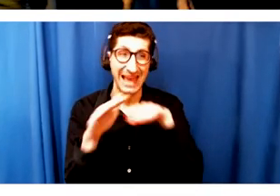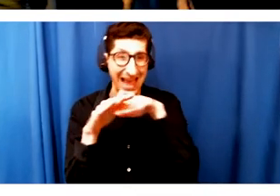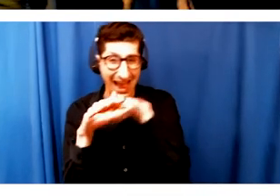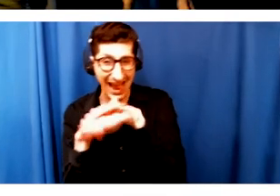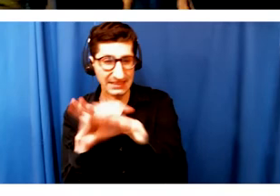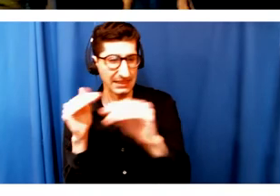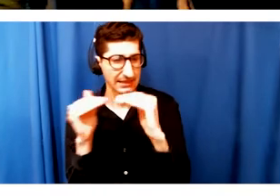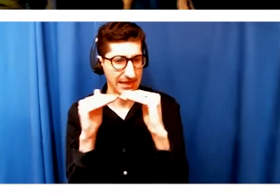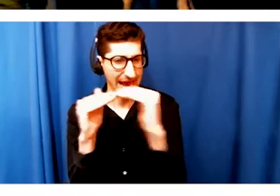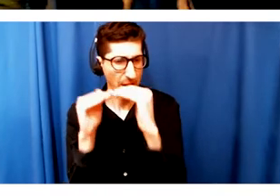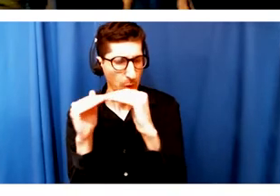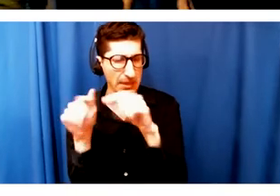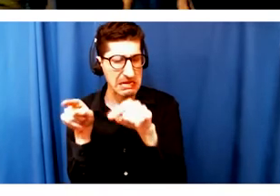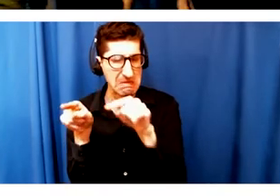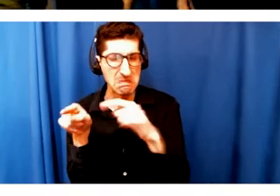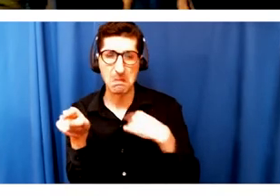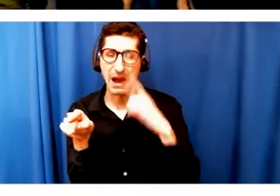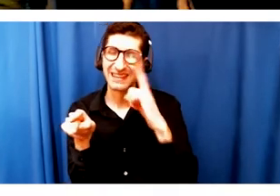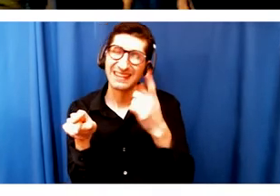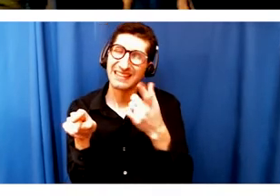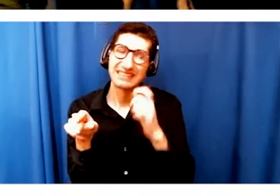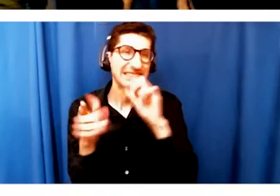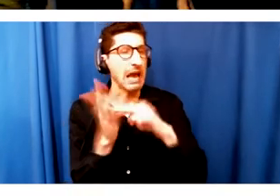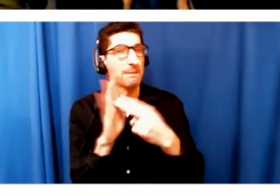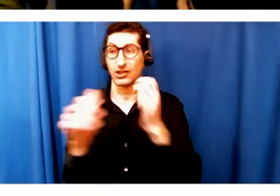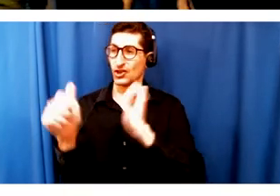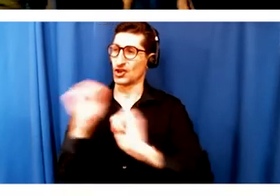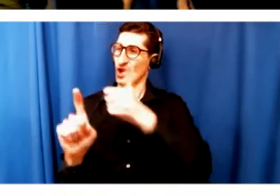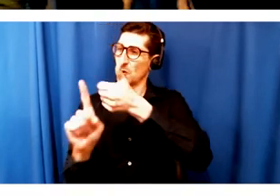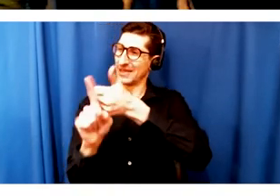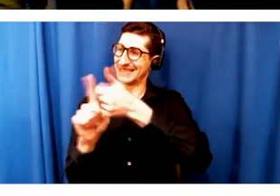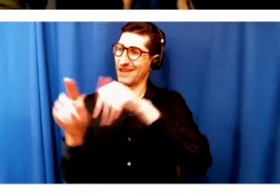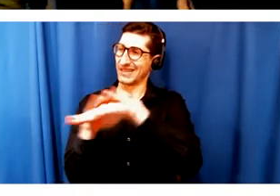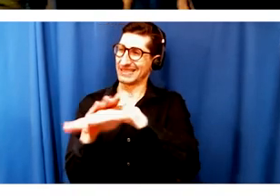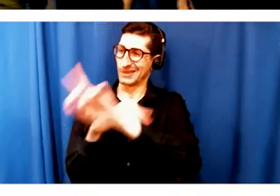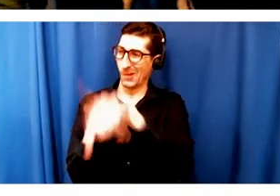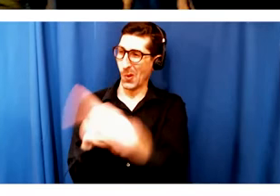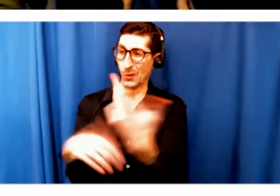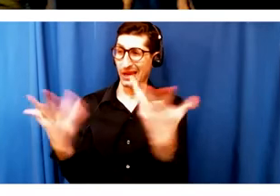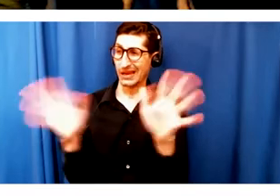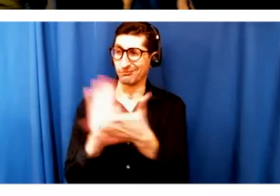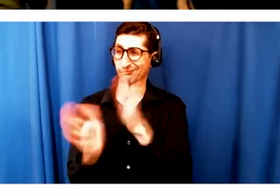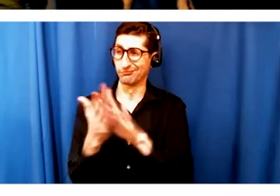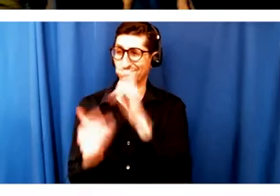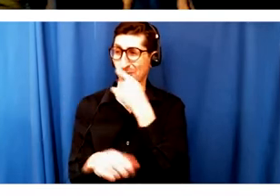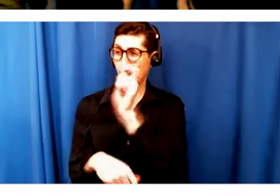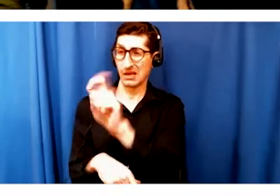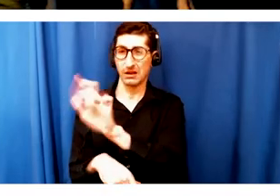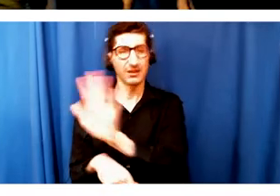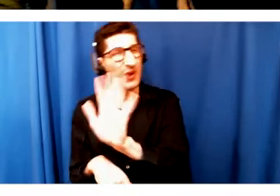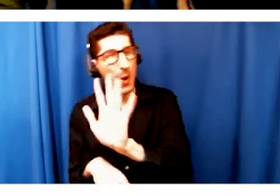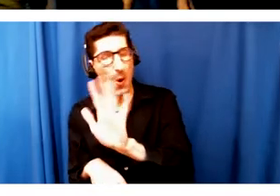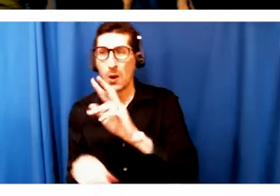show accessible, but really trying to turn that into a, into our, into the behind the scenes